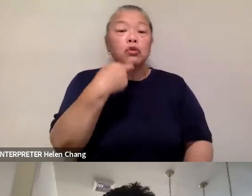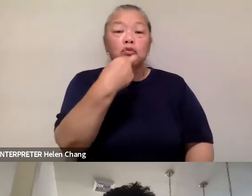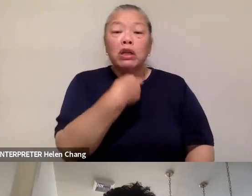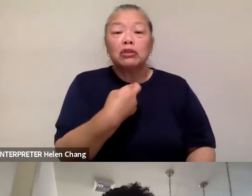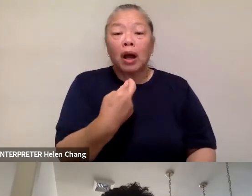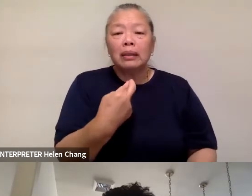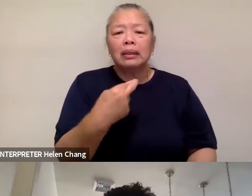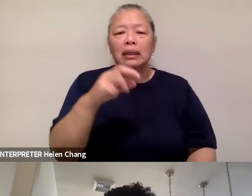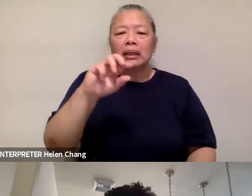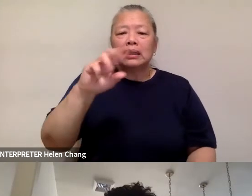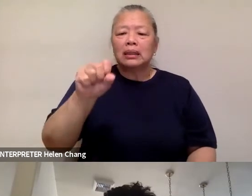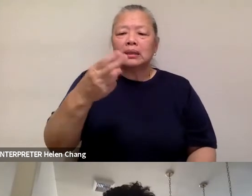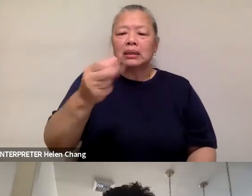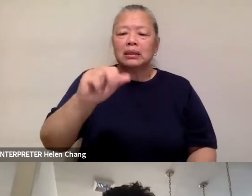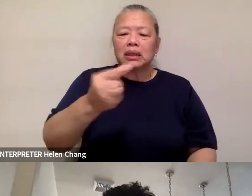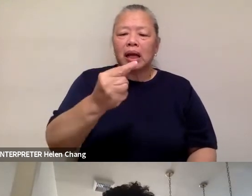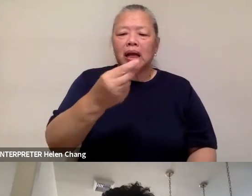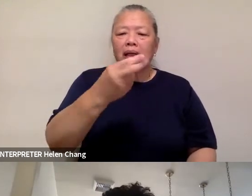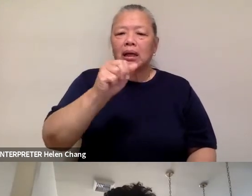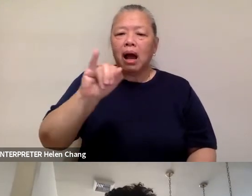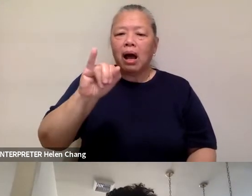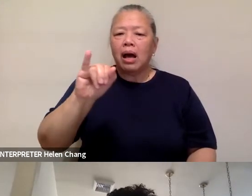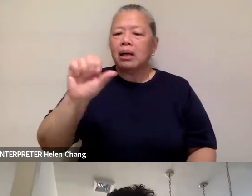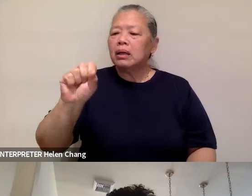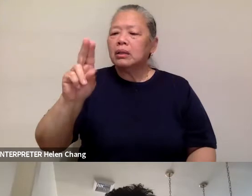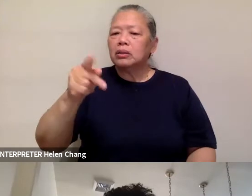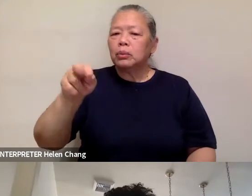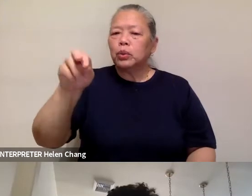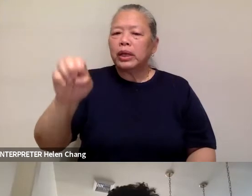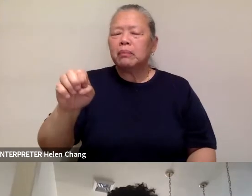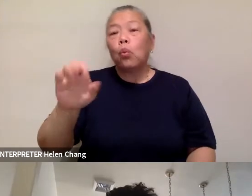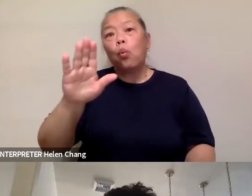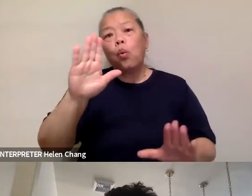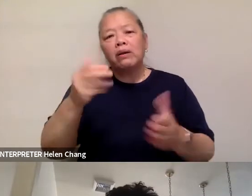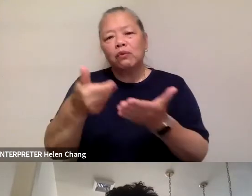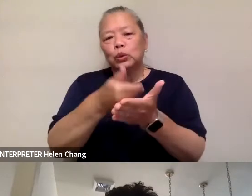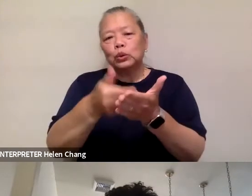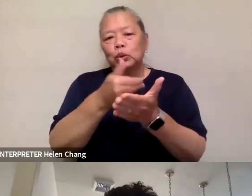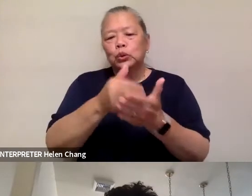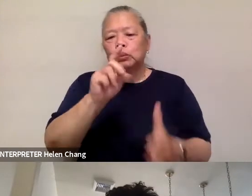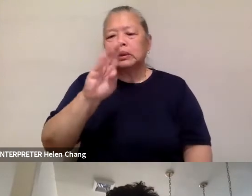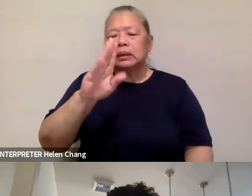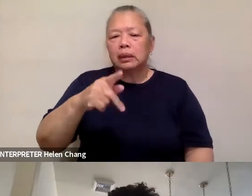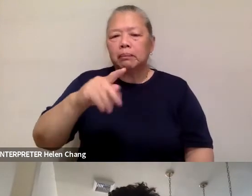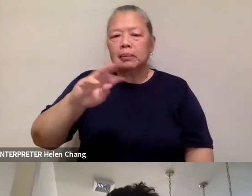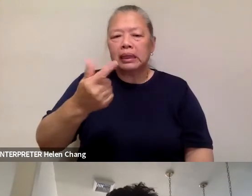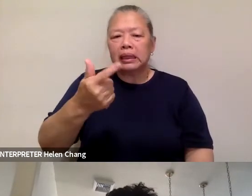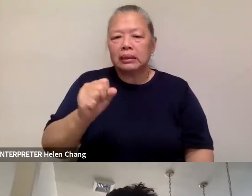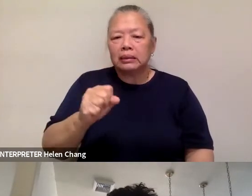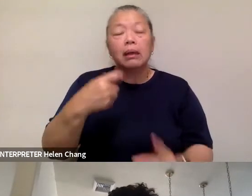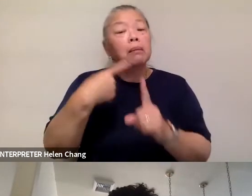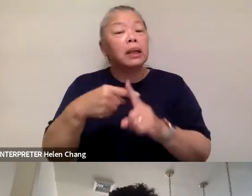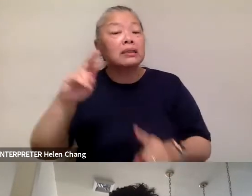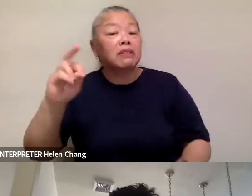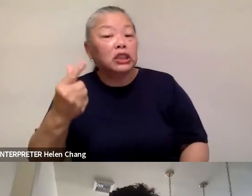Shanghai Supreme. And we have wonderful soup dumplings, as well as some vegetarian dishes, as well as some